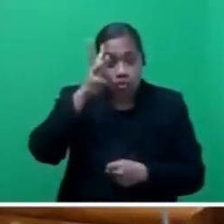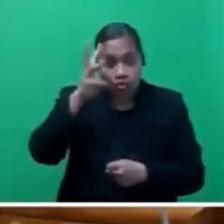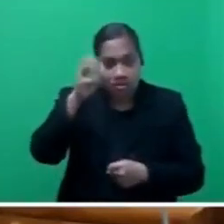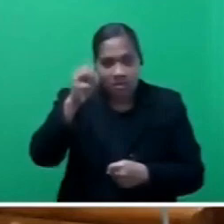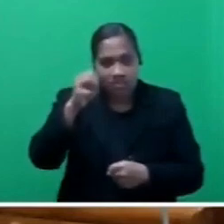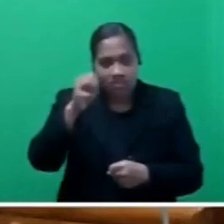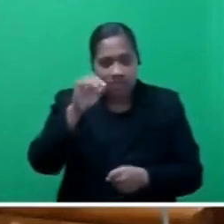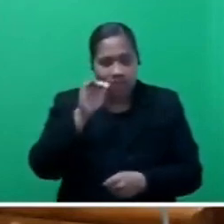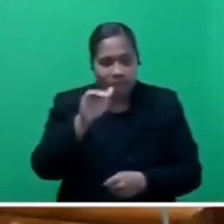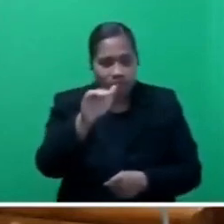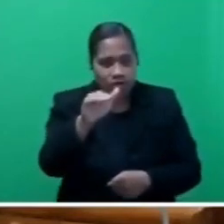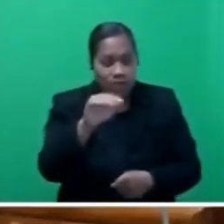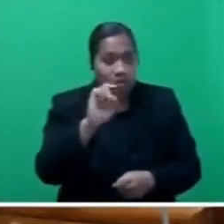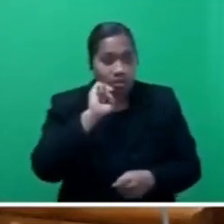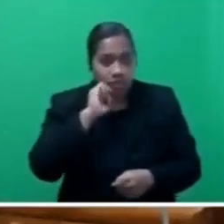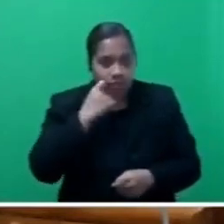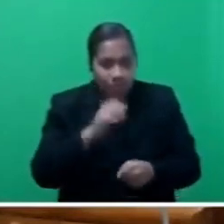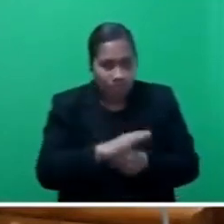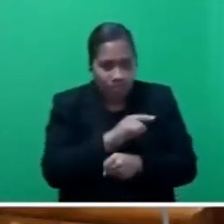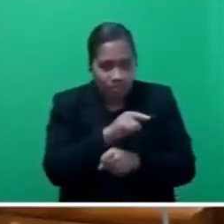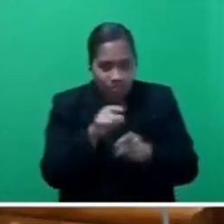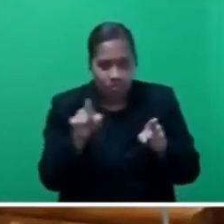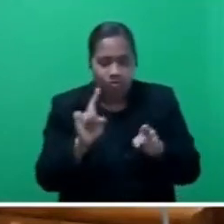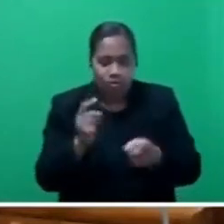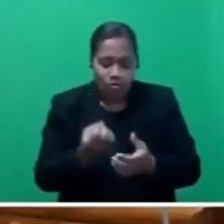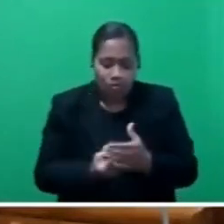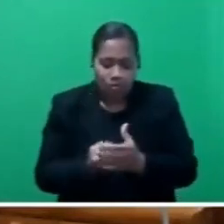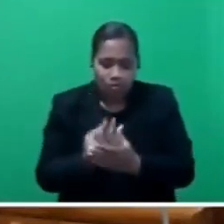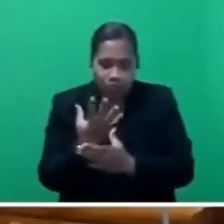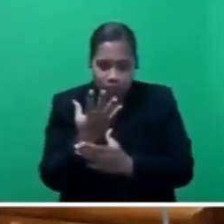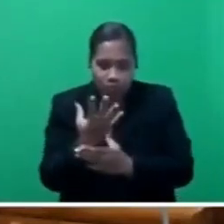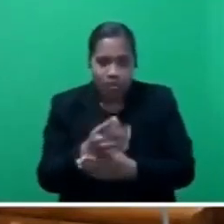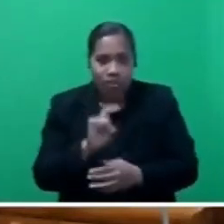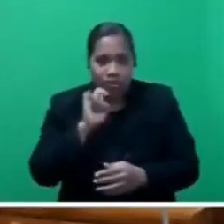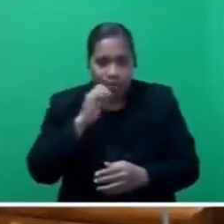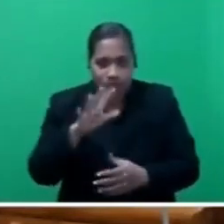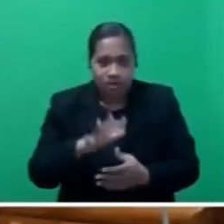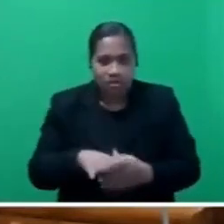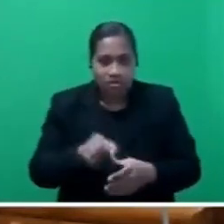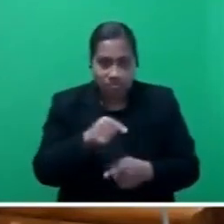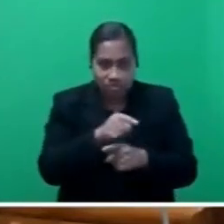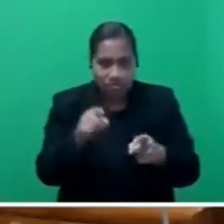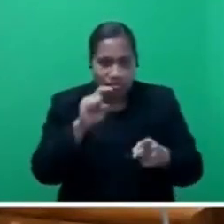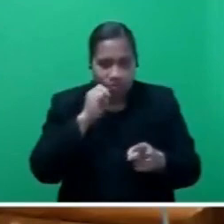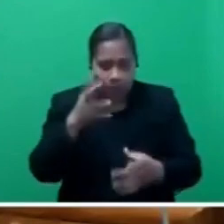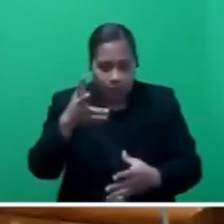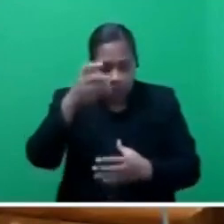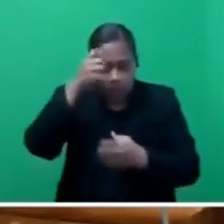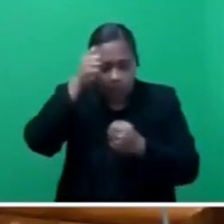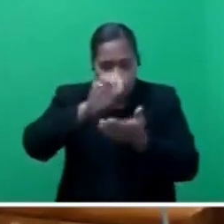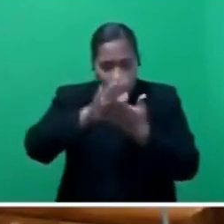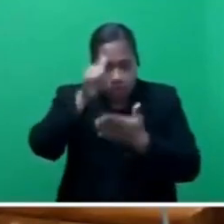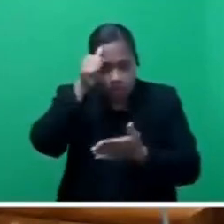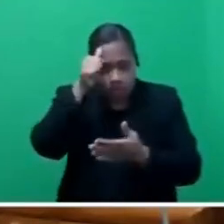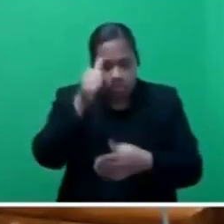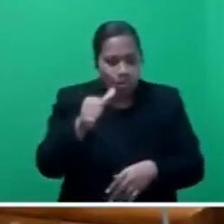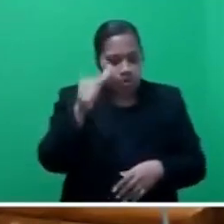It will enable you to grow, enable you to gain knowledge, to know the problems,